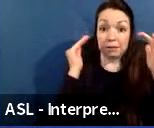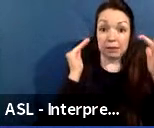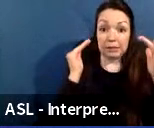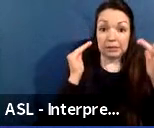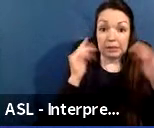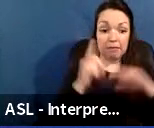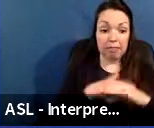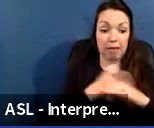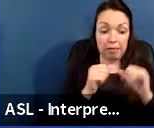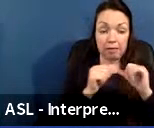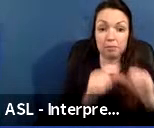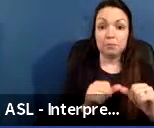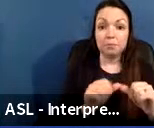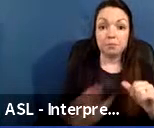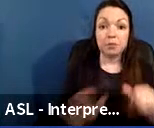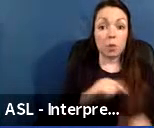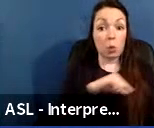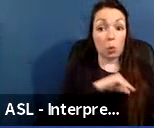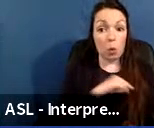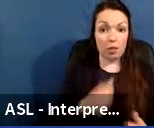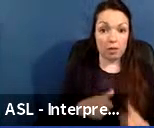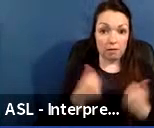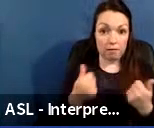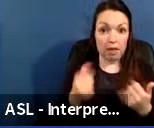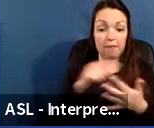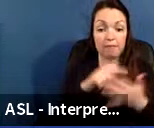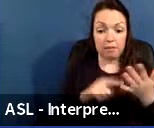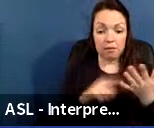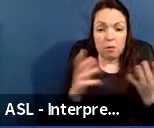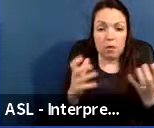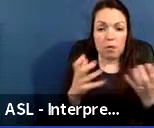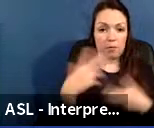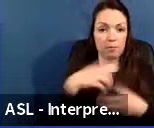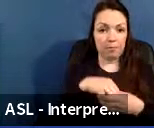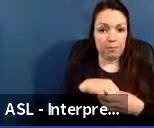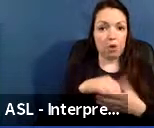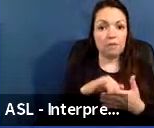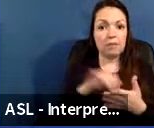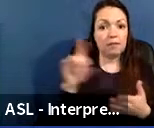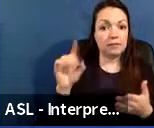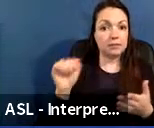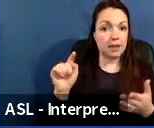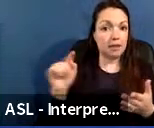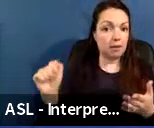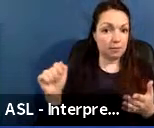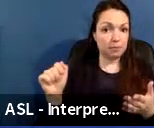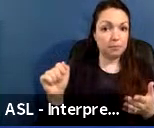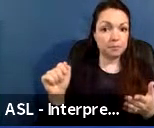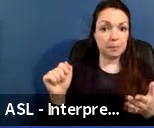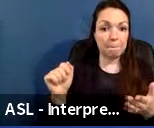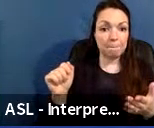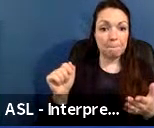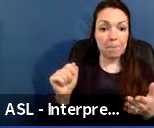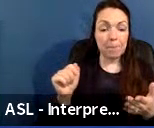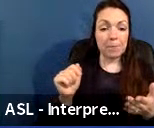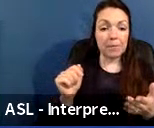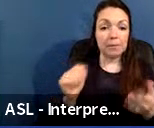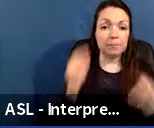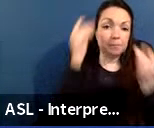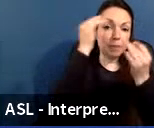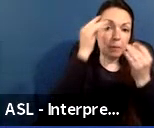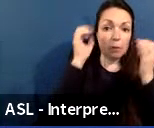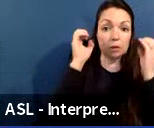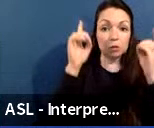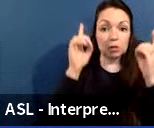that there are quality of life factors that we want to make sure are rolled into this data to make sure we are thinking about educational